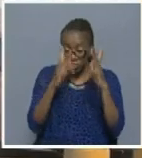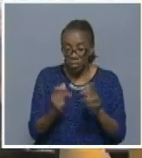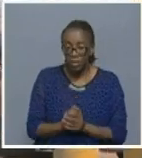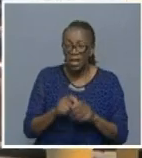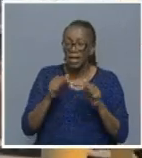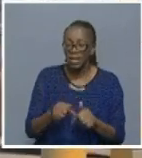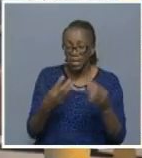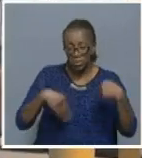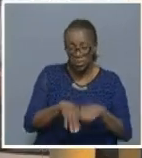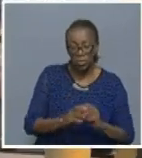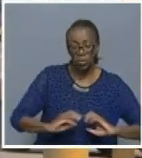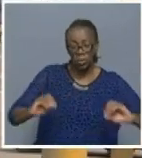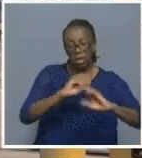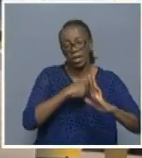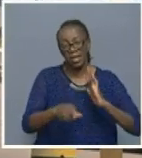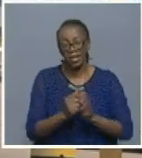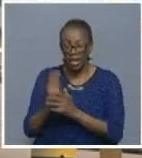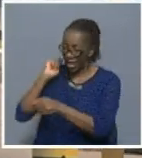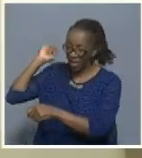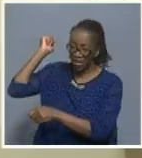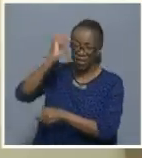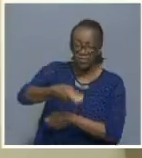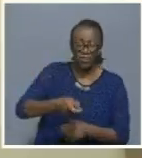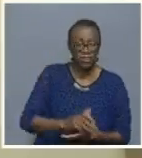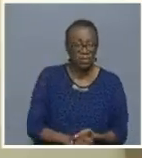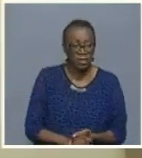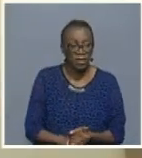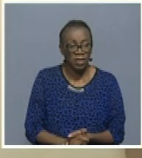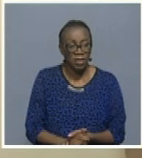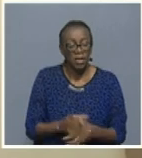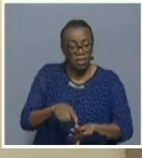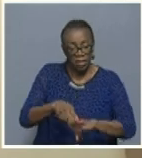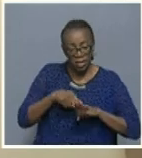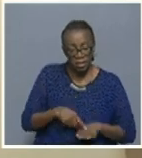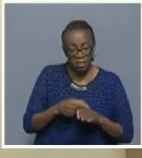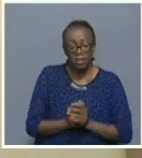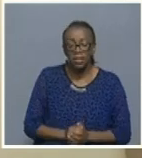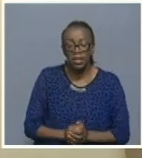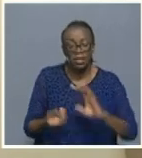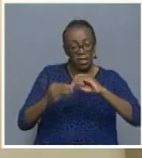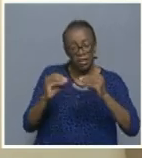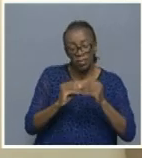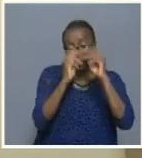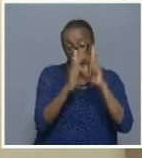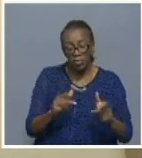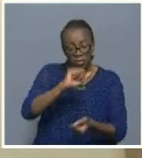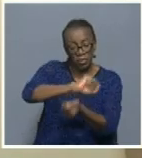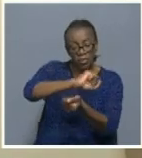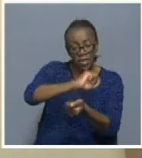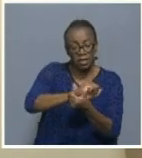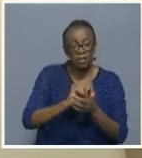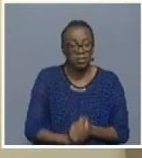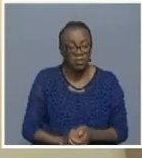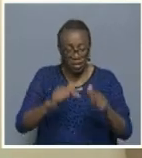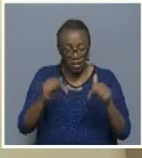yesterday a number of people were arrested and they are currently being dealt with at our police station in Katima-Mulila.